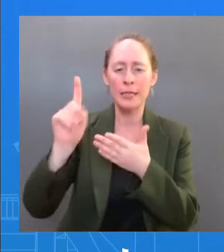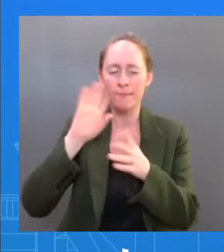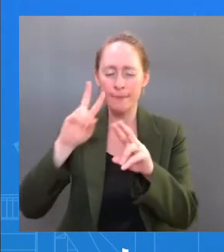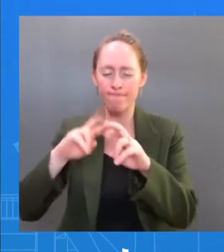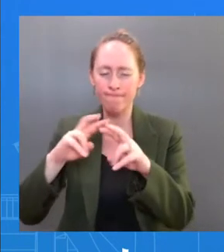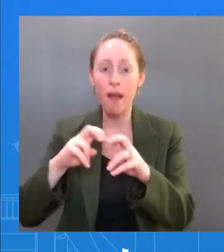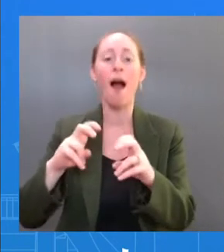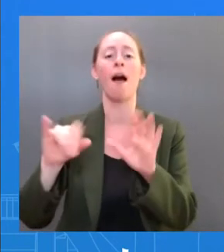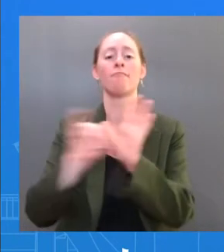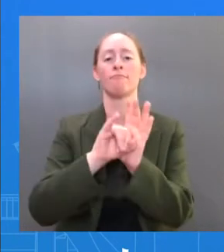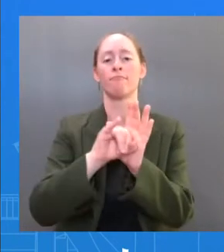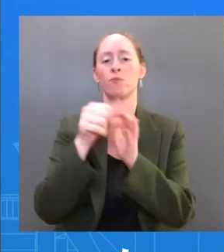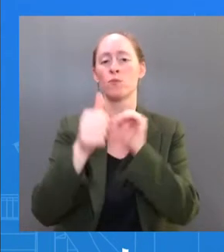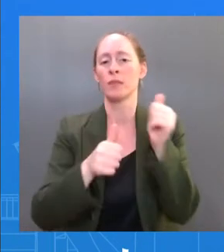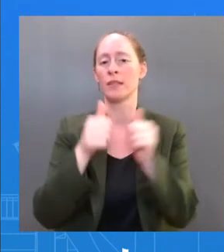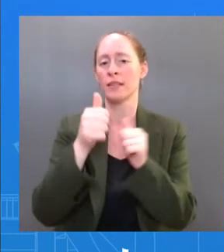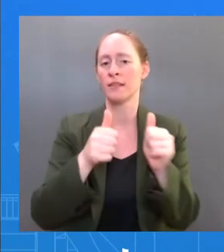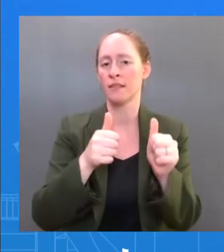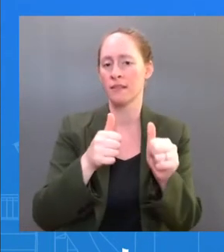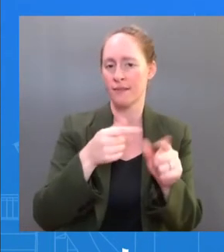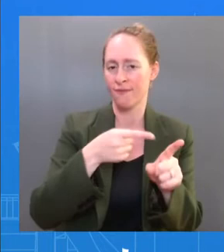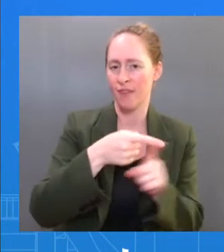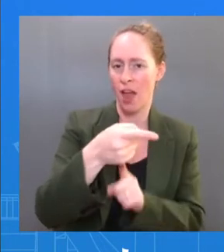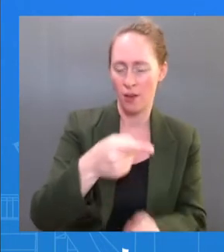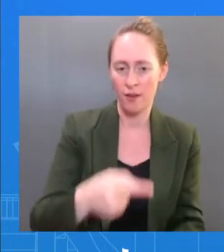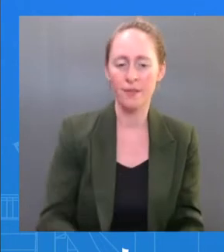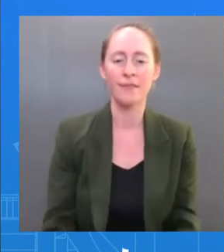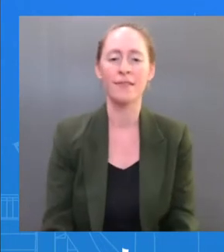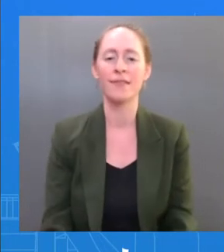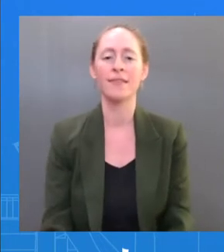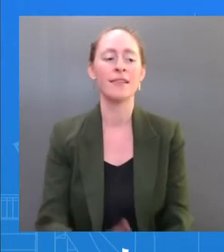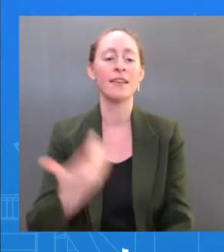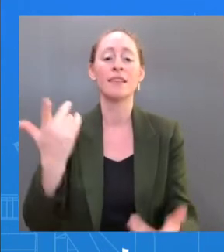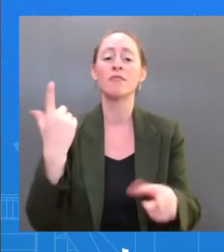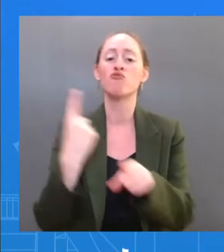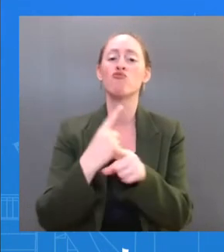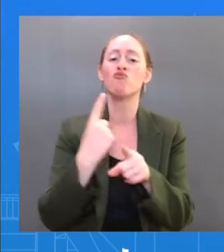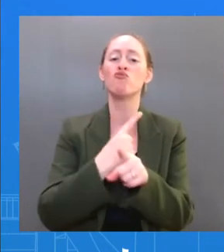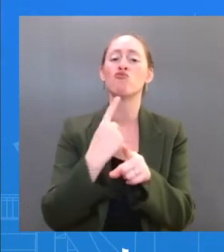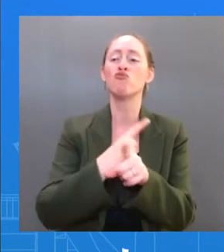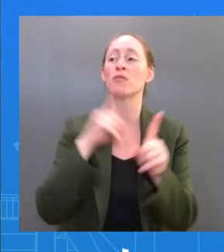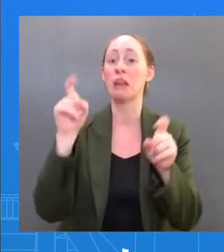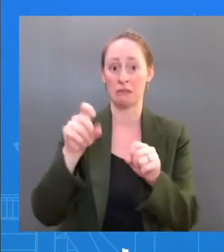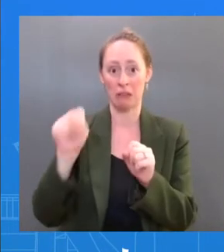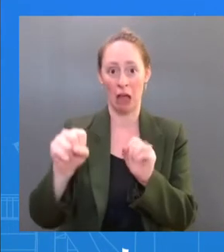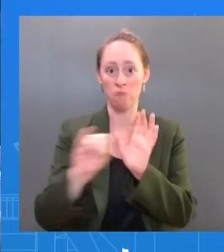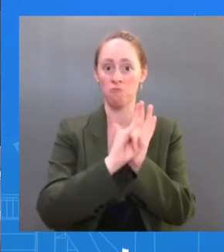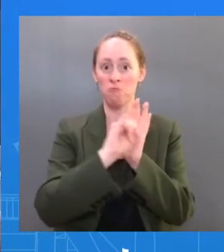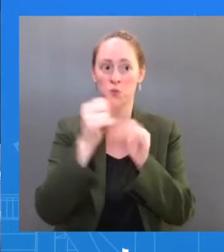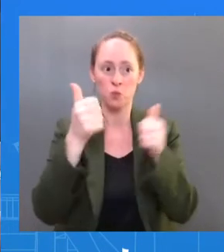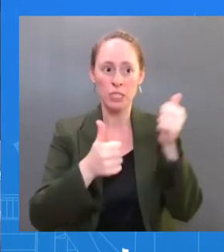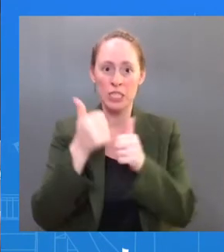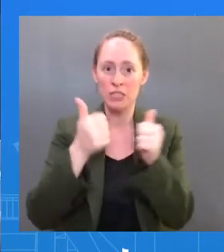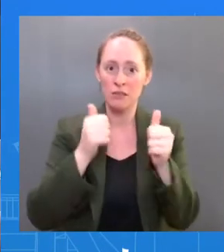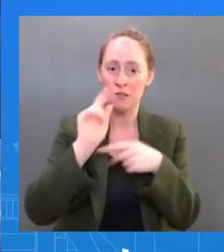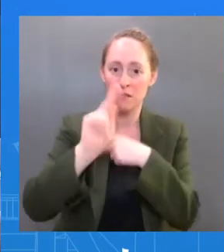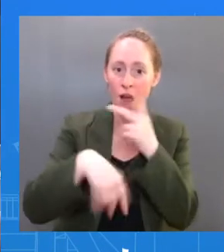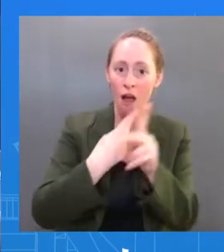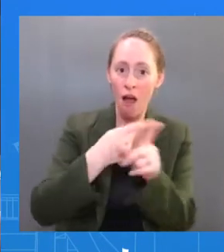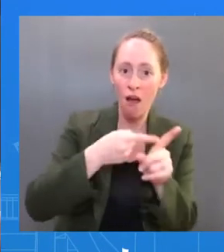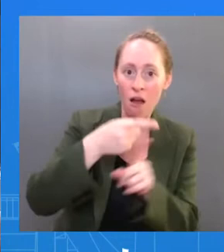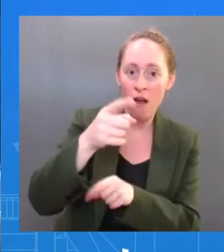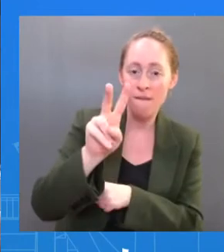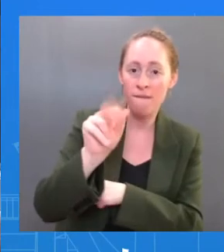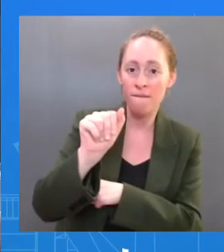tell from a regular test what kind of variant. So the sequencing results will be back at some point less than a week from now. The And has the President had to halt